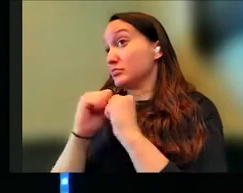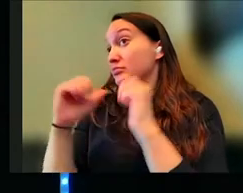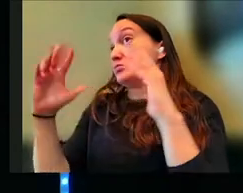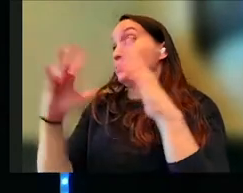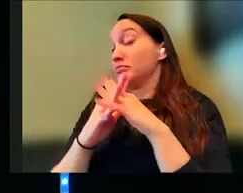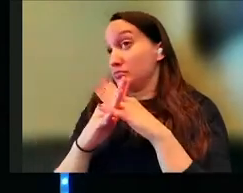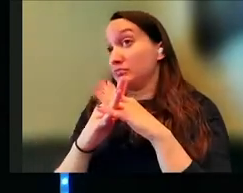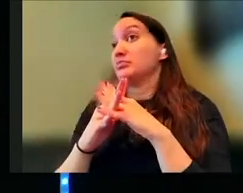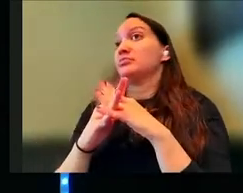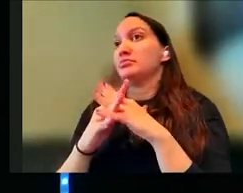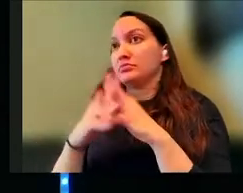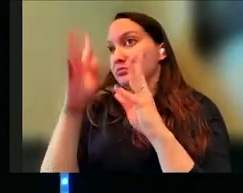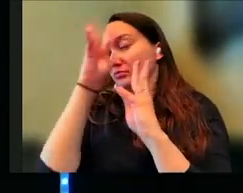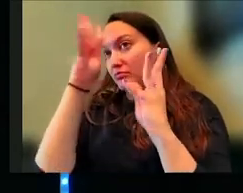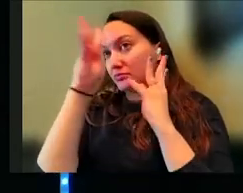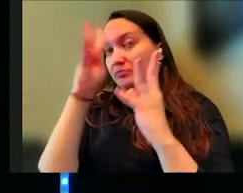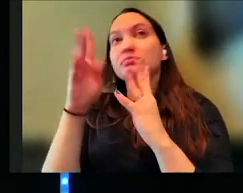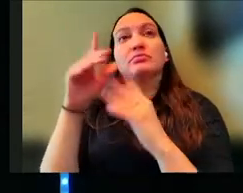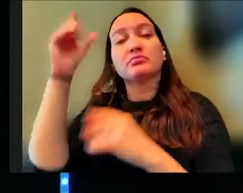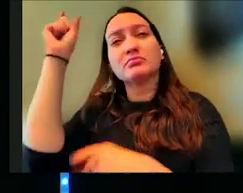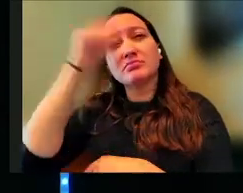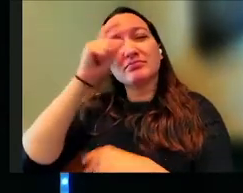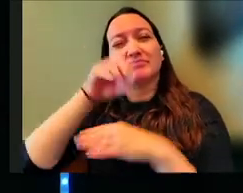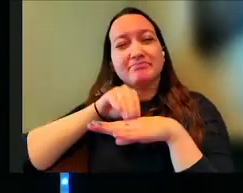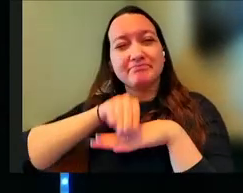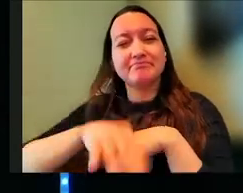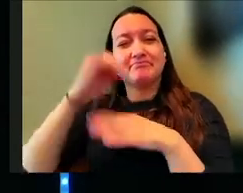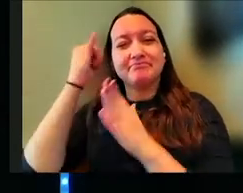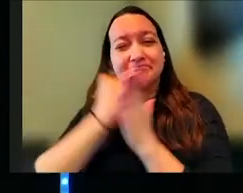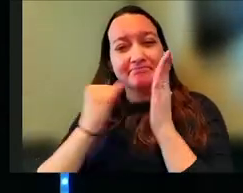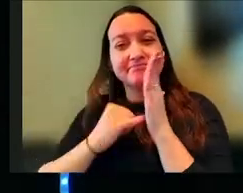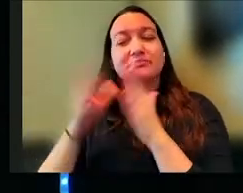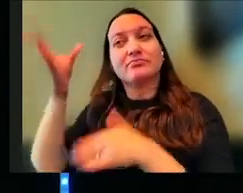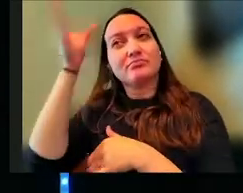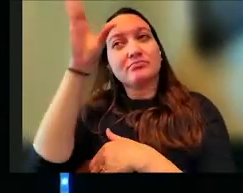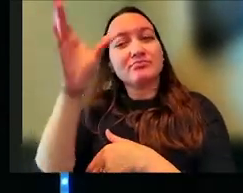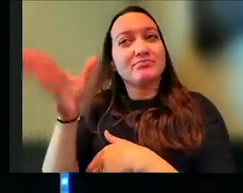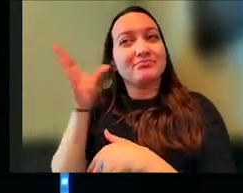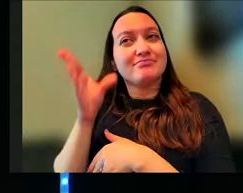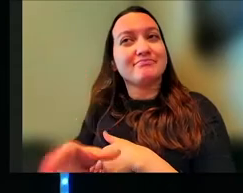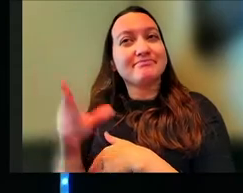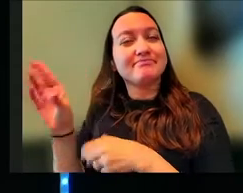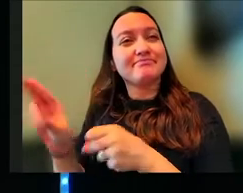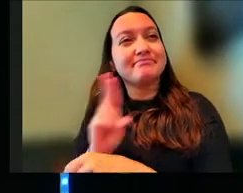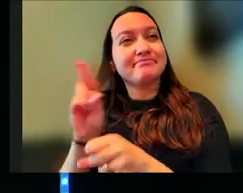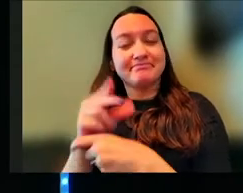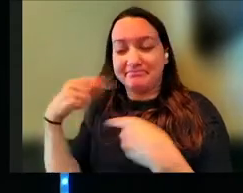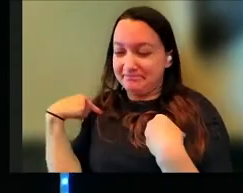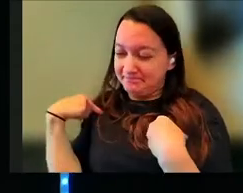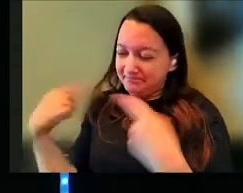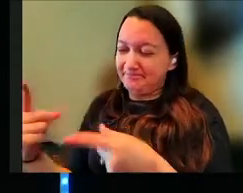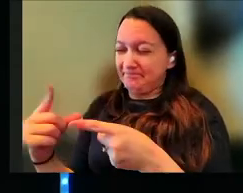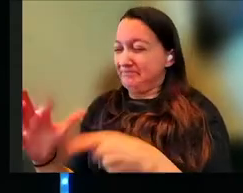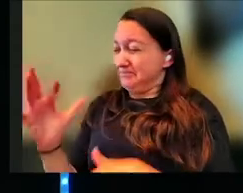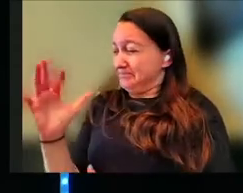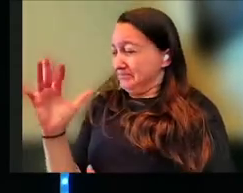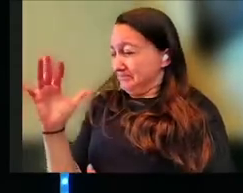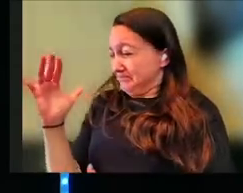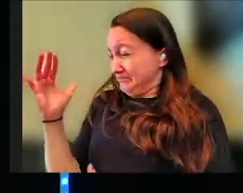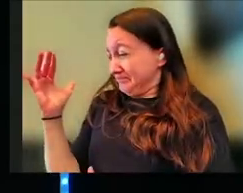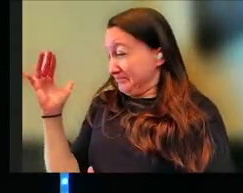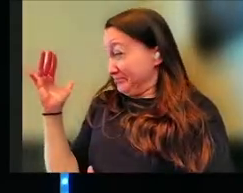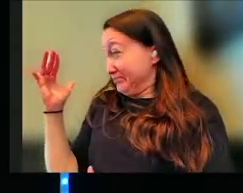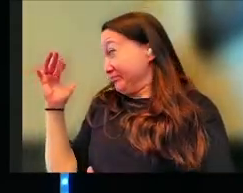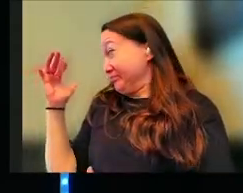Like it says, wisdom was the architect at God's side. Wisdom has been used since the very, very beginning.